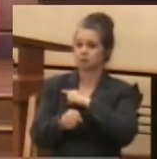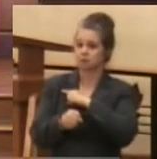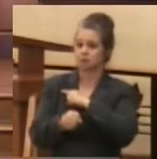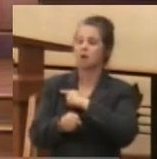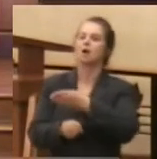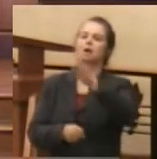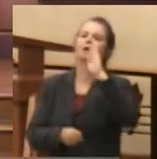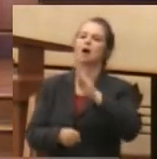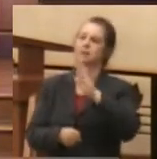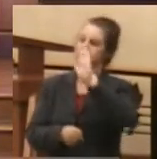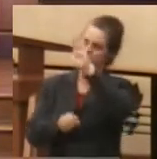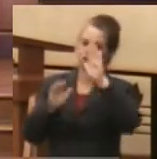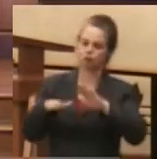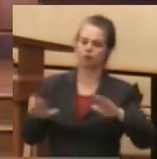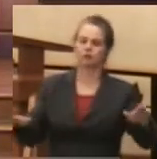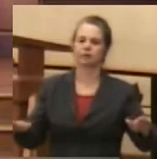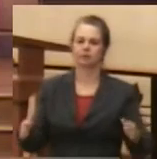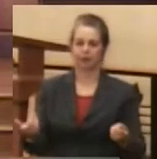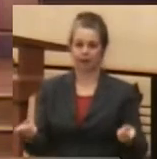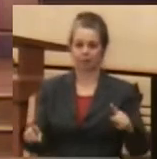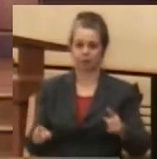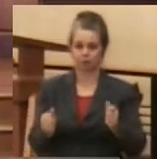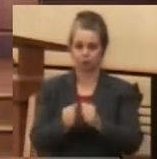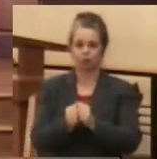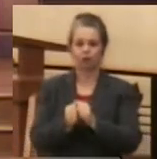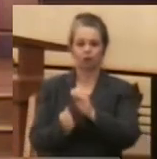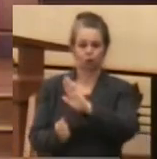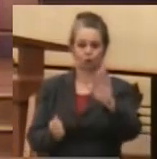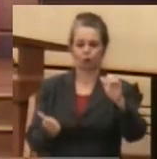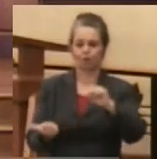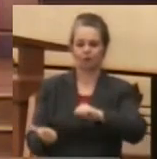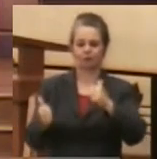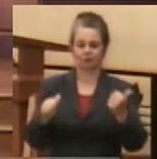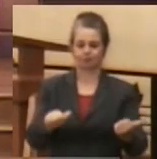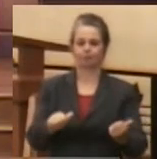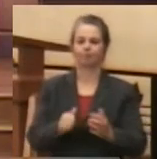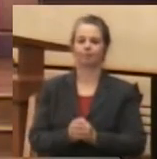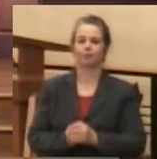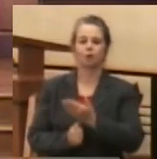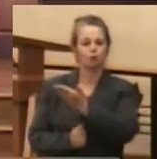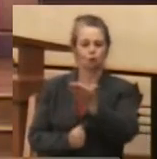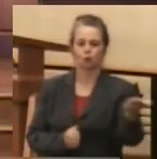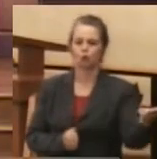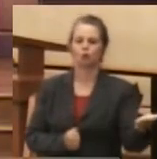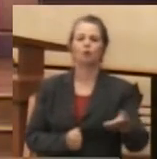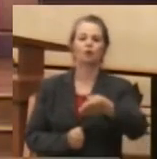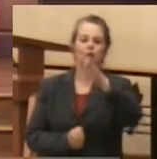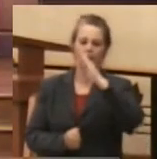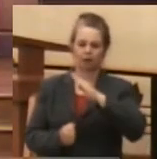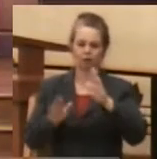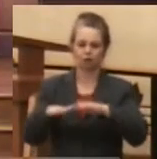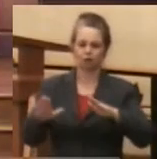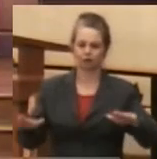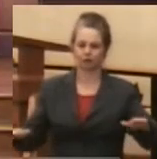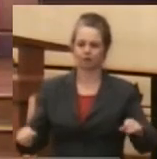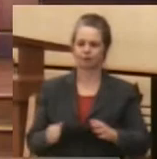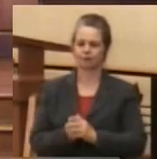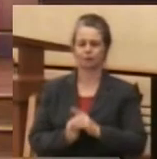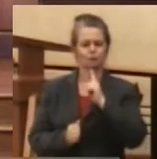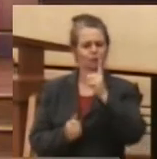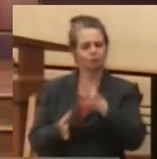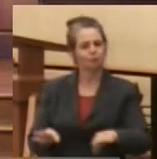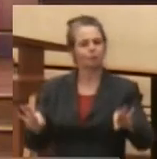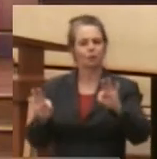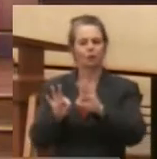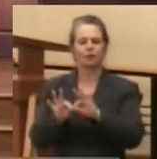when we are baptized. You are God's children. And there's something about being a child that's important. It means you